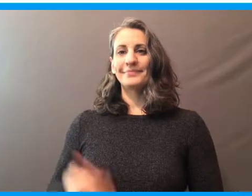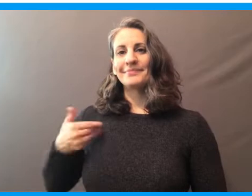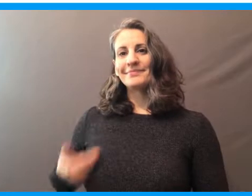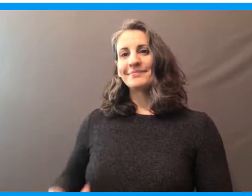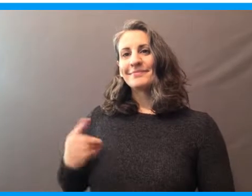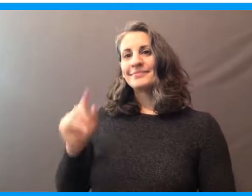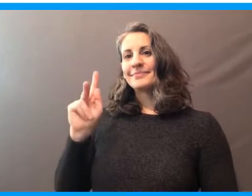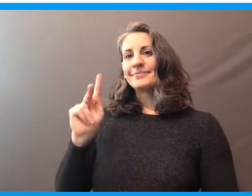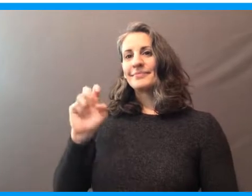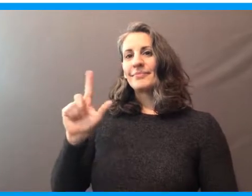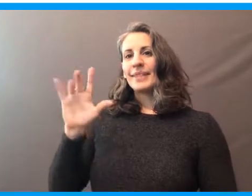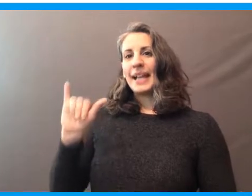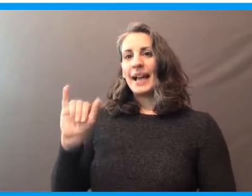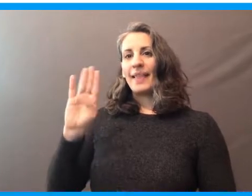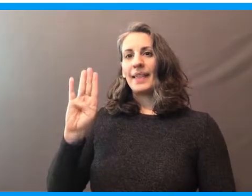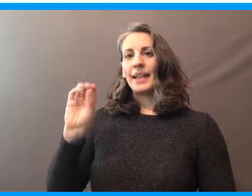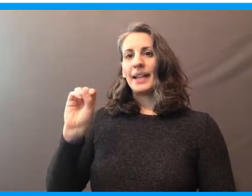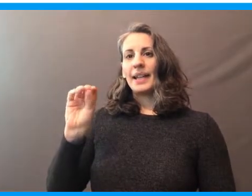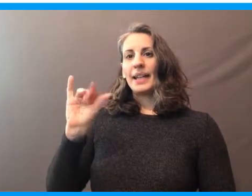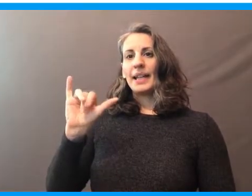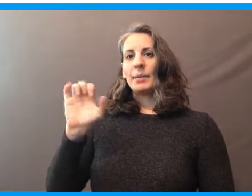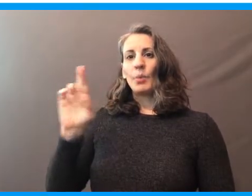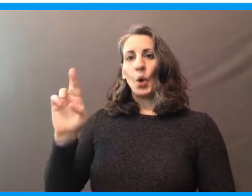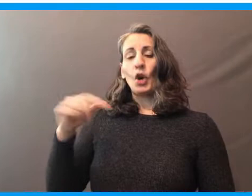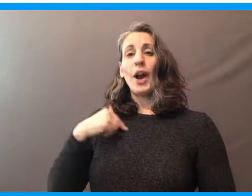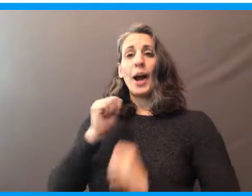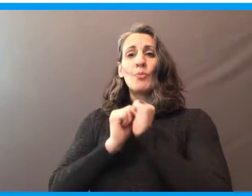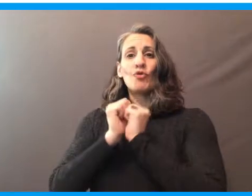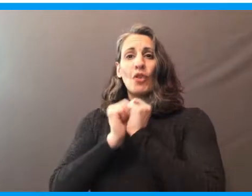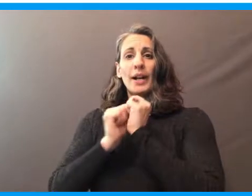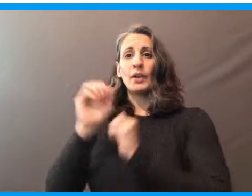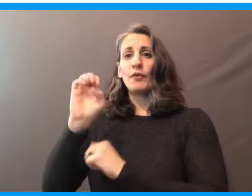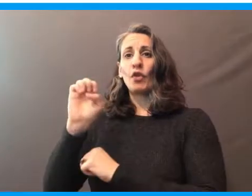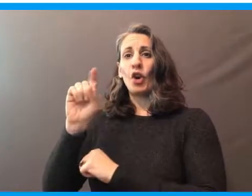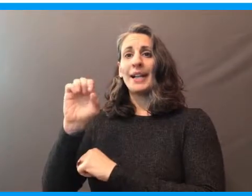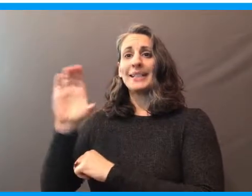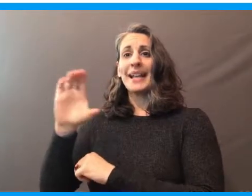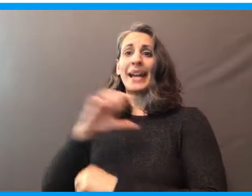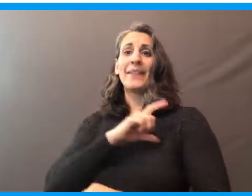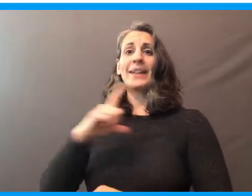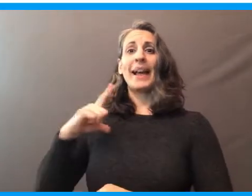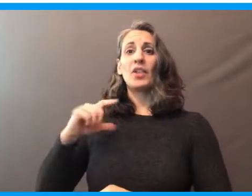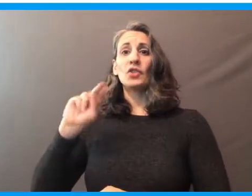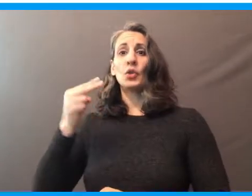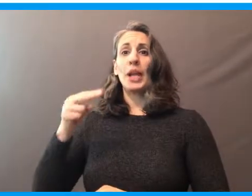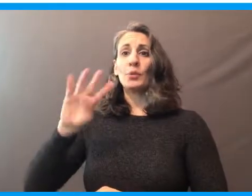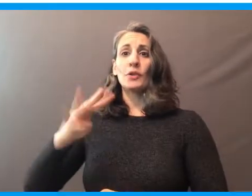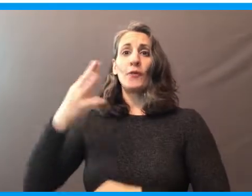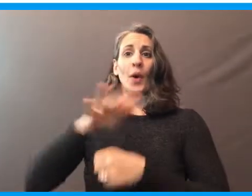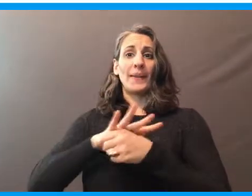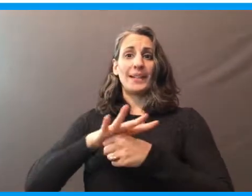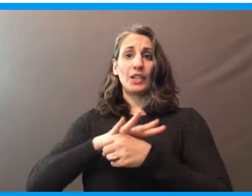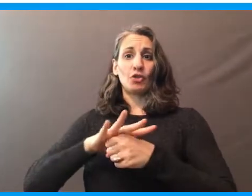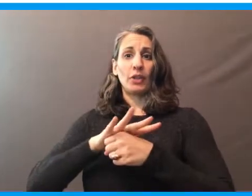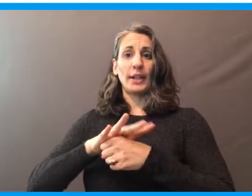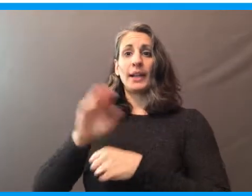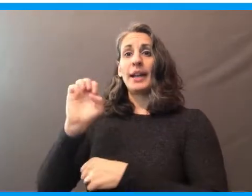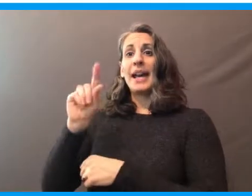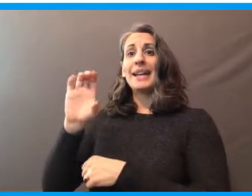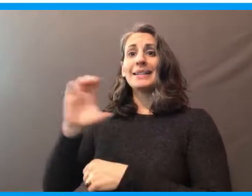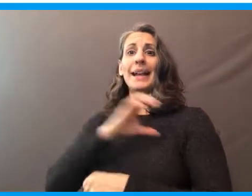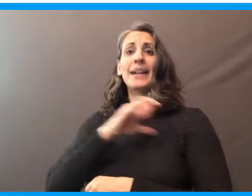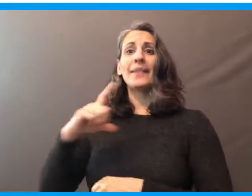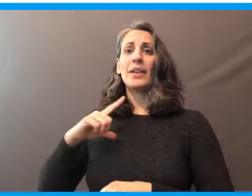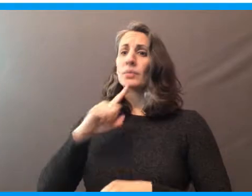My name is Kelly Boyer and I'm running for Executive Council in New Hampshire's 4th Executive Council District. As you know, Executive Council